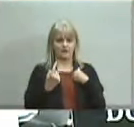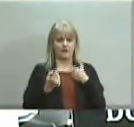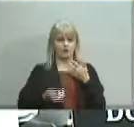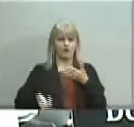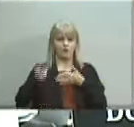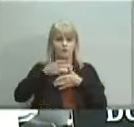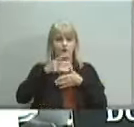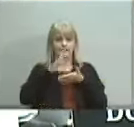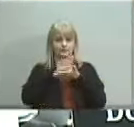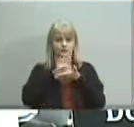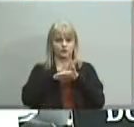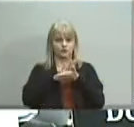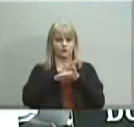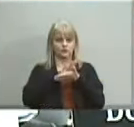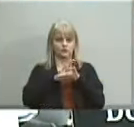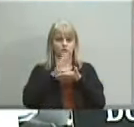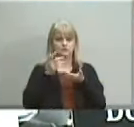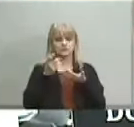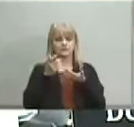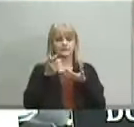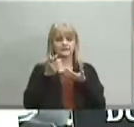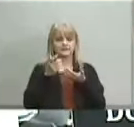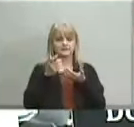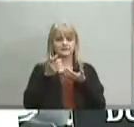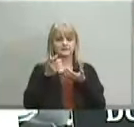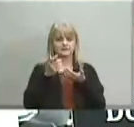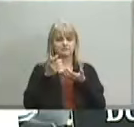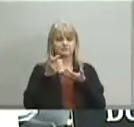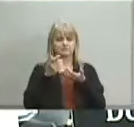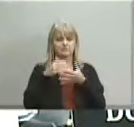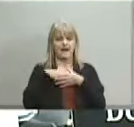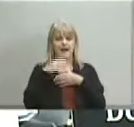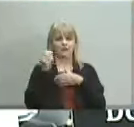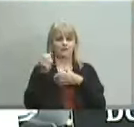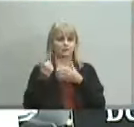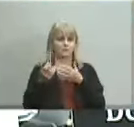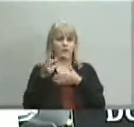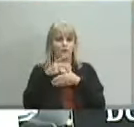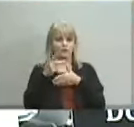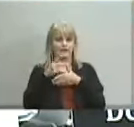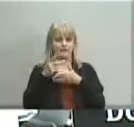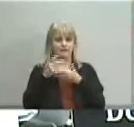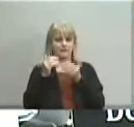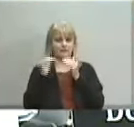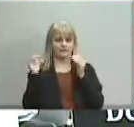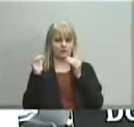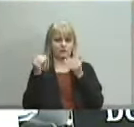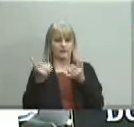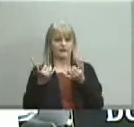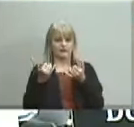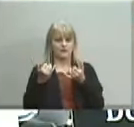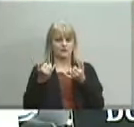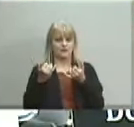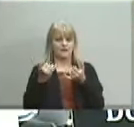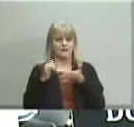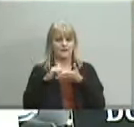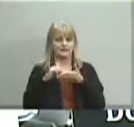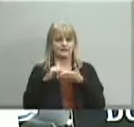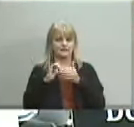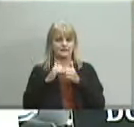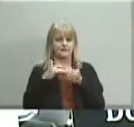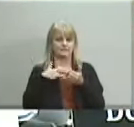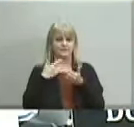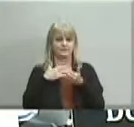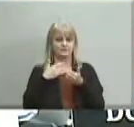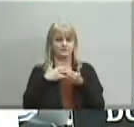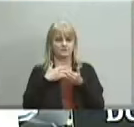school that's come out of priority status so i i think you know that's that's what i'm feeling when this goes